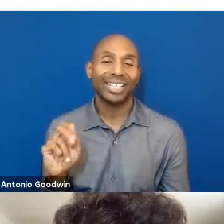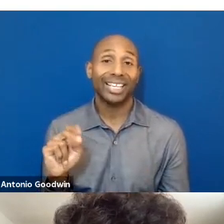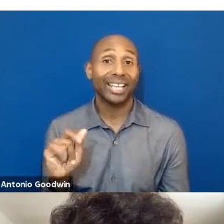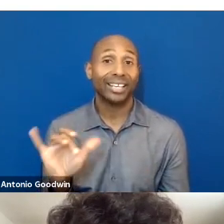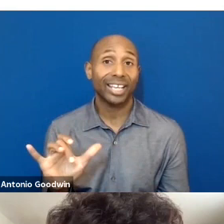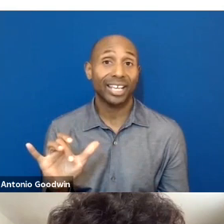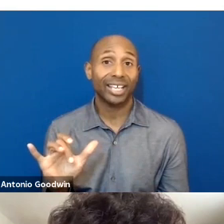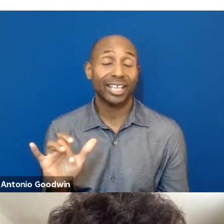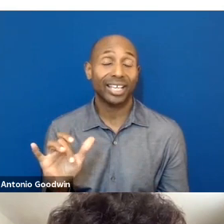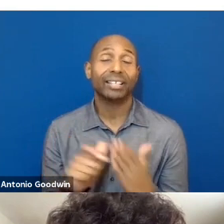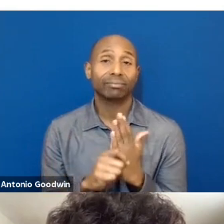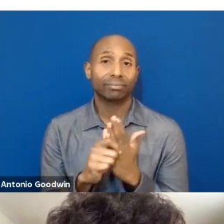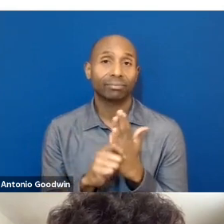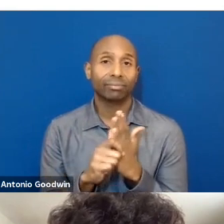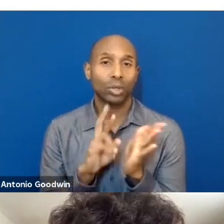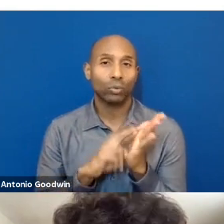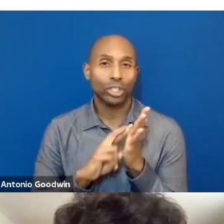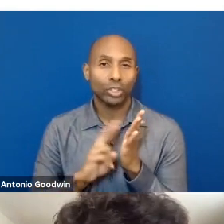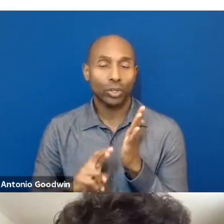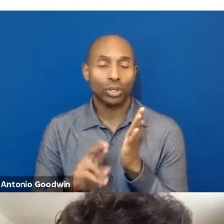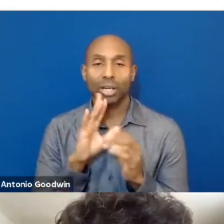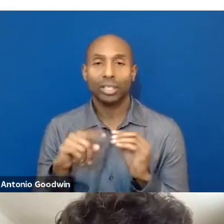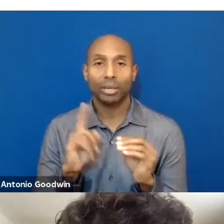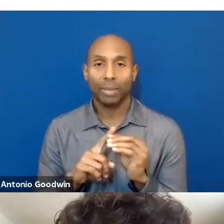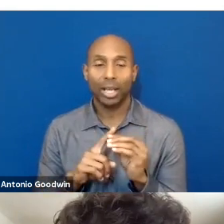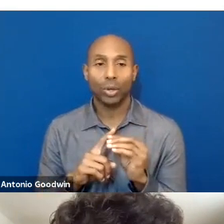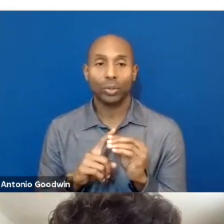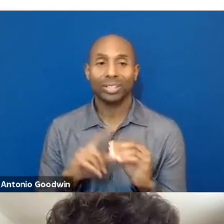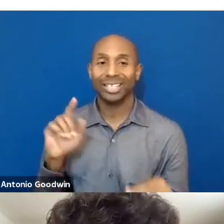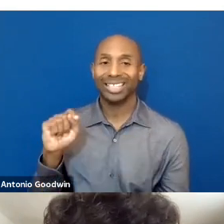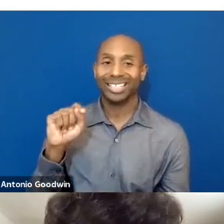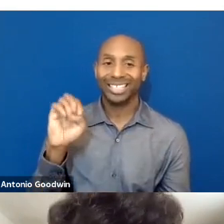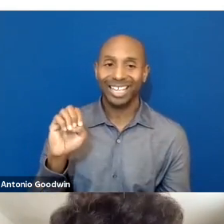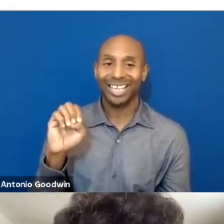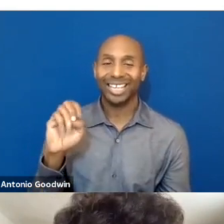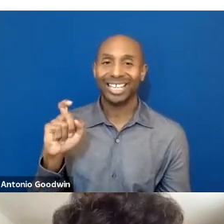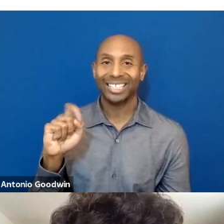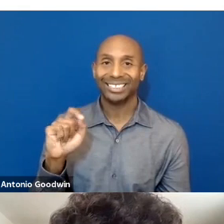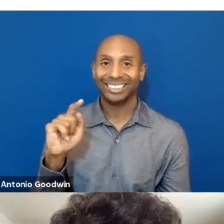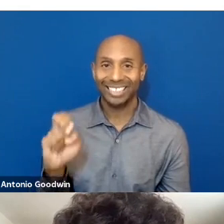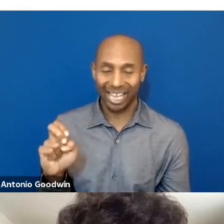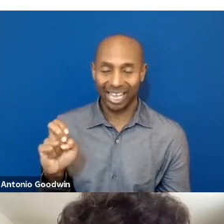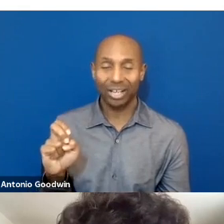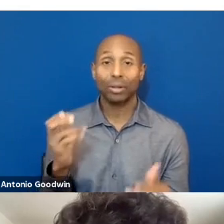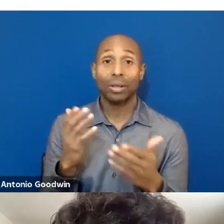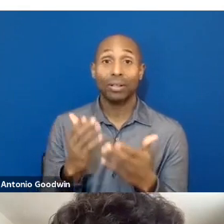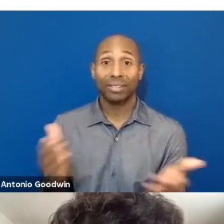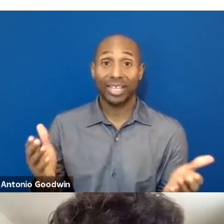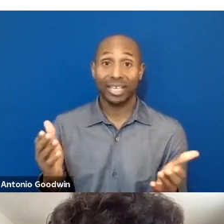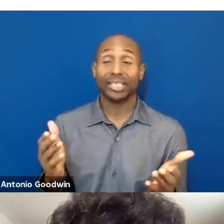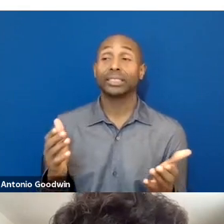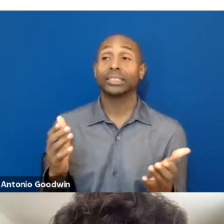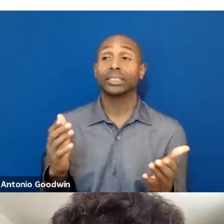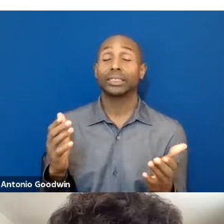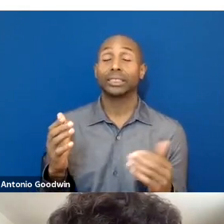the return of items that textile soil sold because there's a culture of purchasing as a